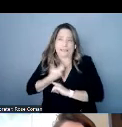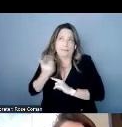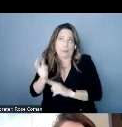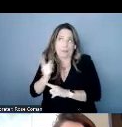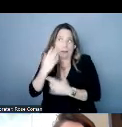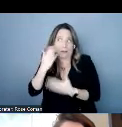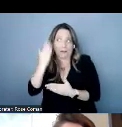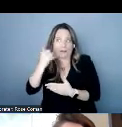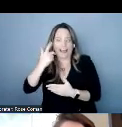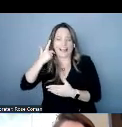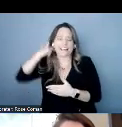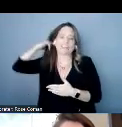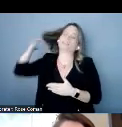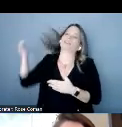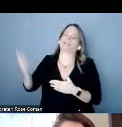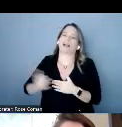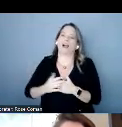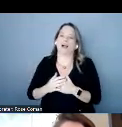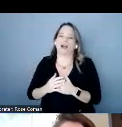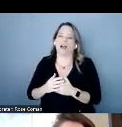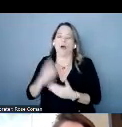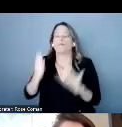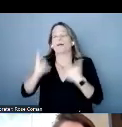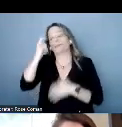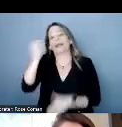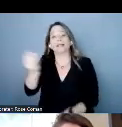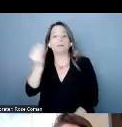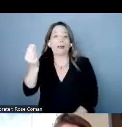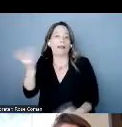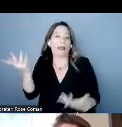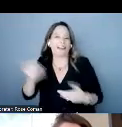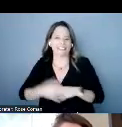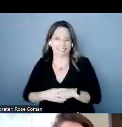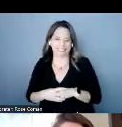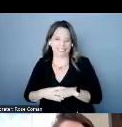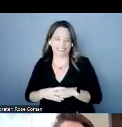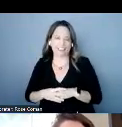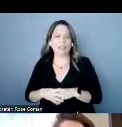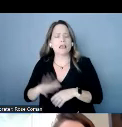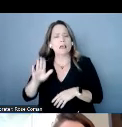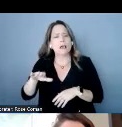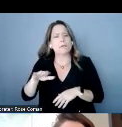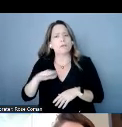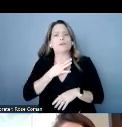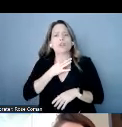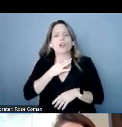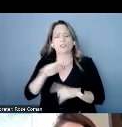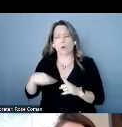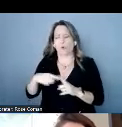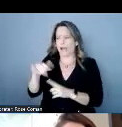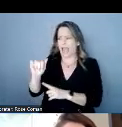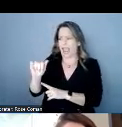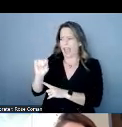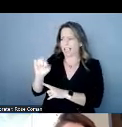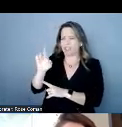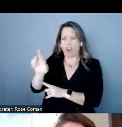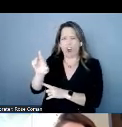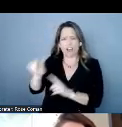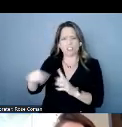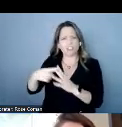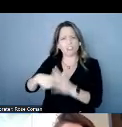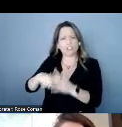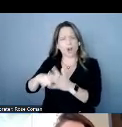know why that is um probably because it's a monday um but when did asr start being provided and caption telephone